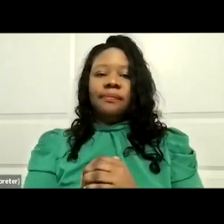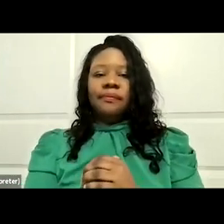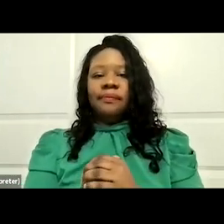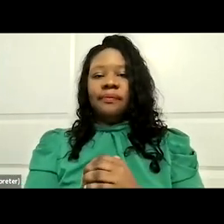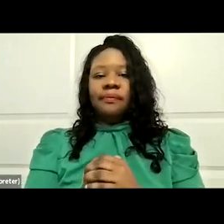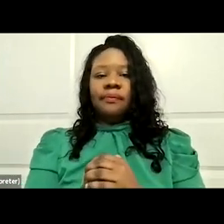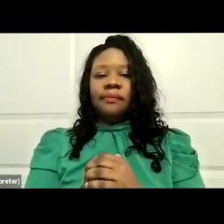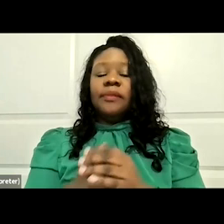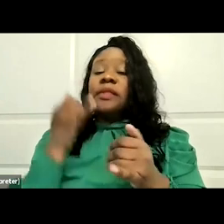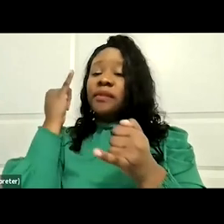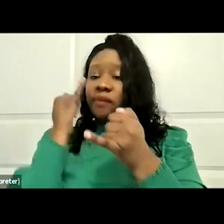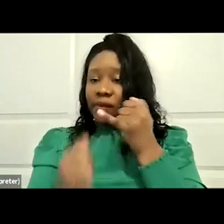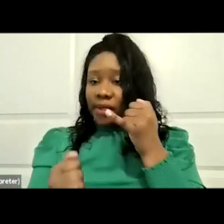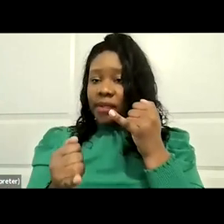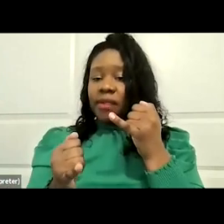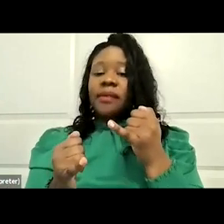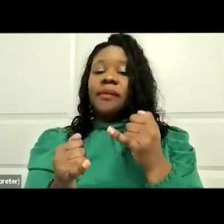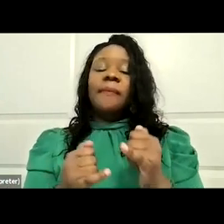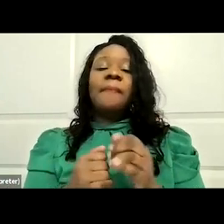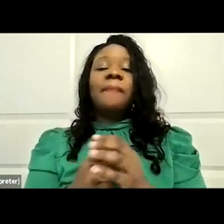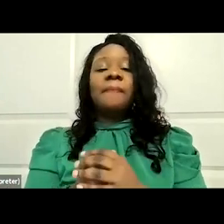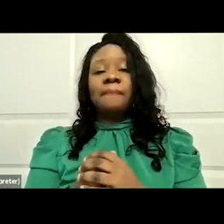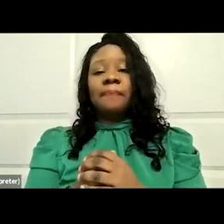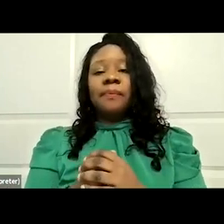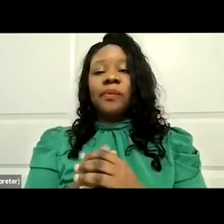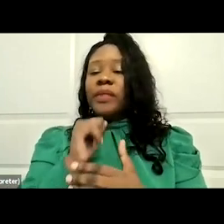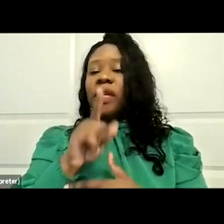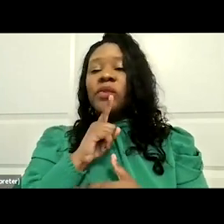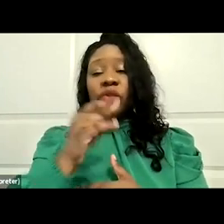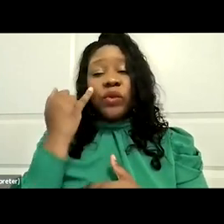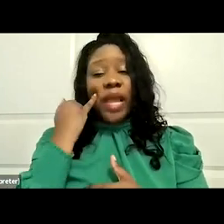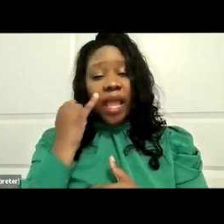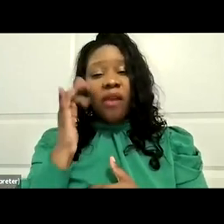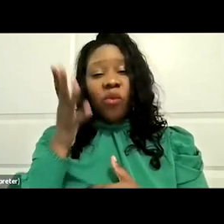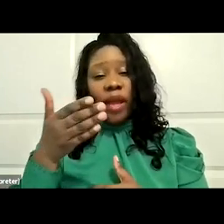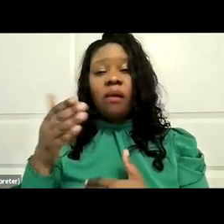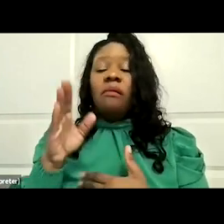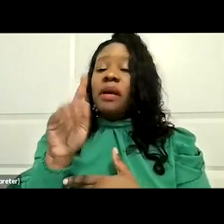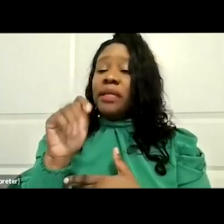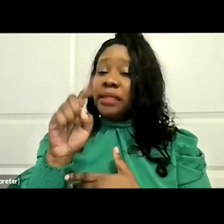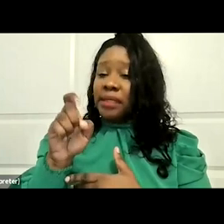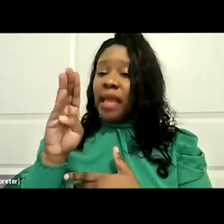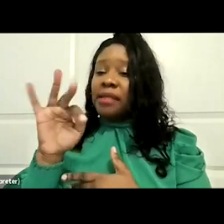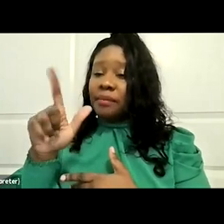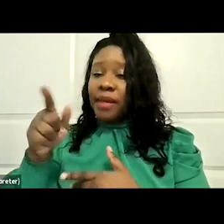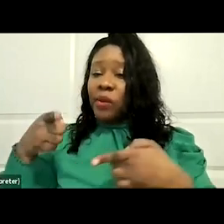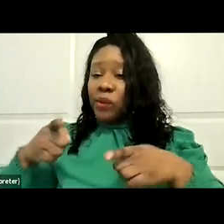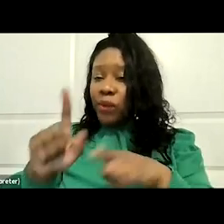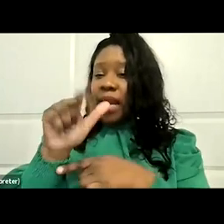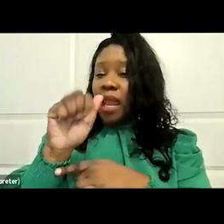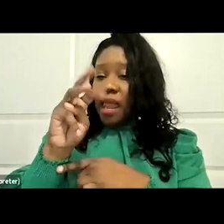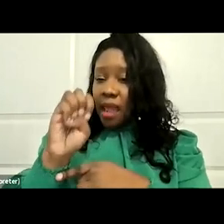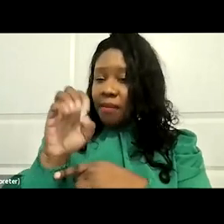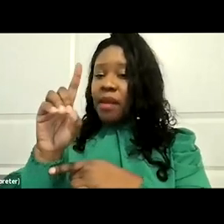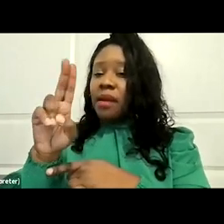And then finally, we're not sure if there's going to be a tax bill during lame duck session.